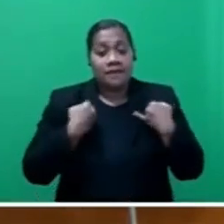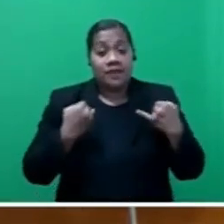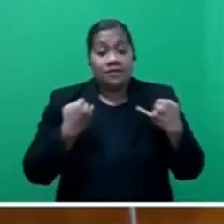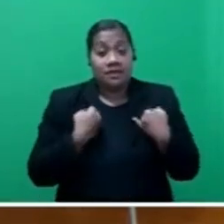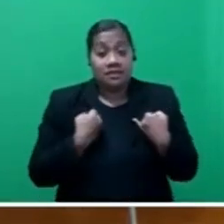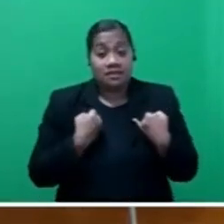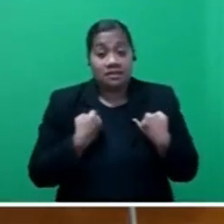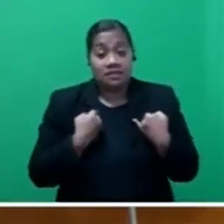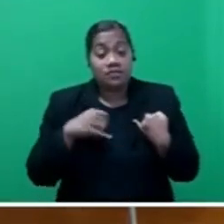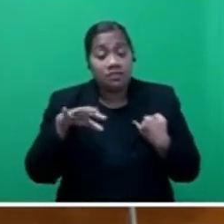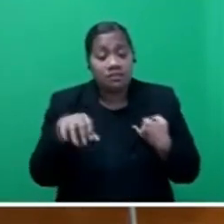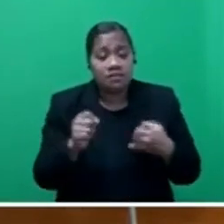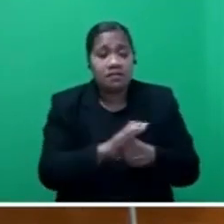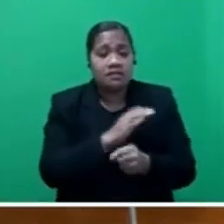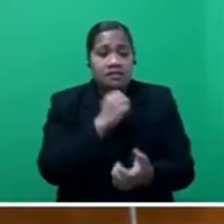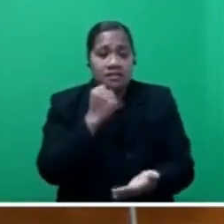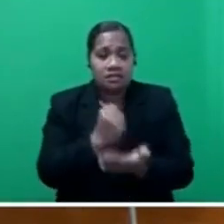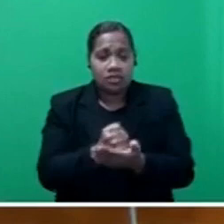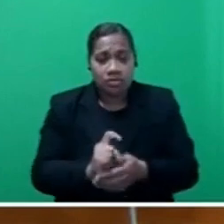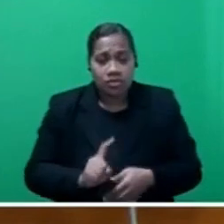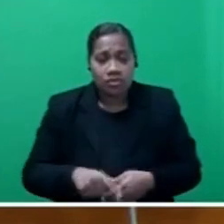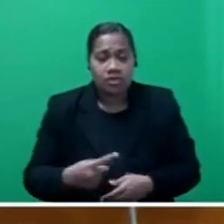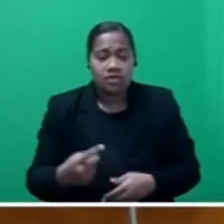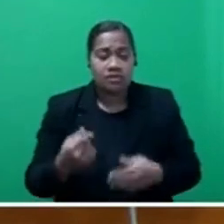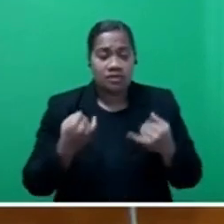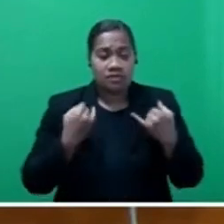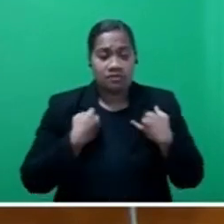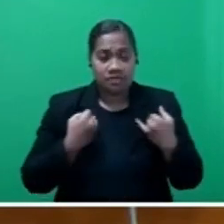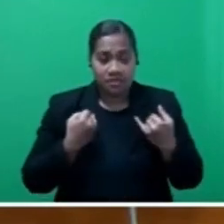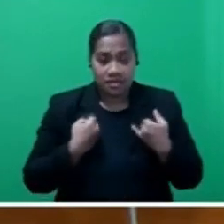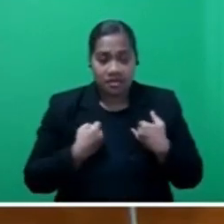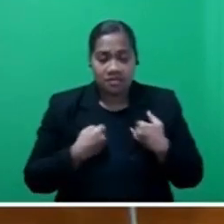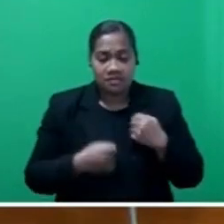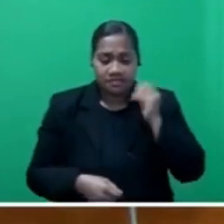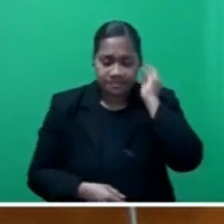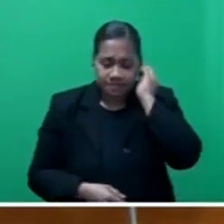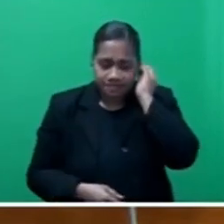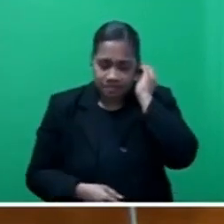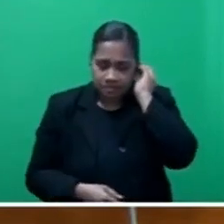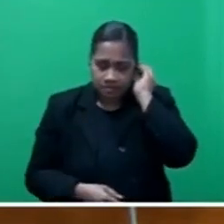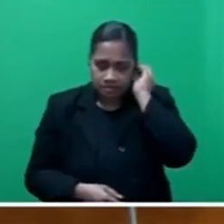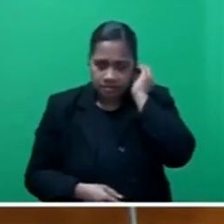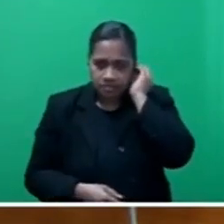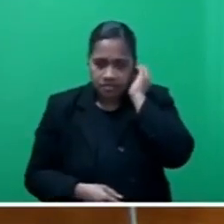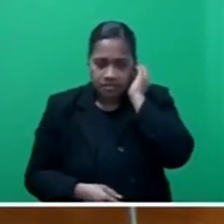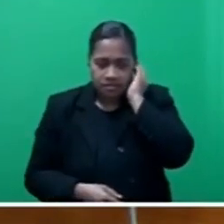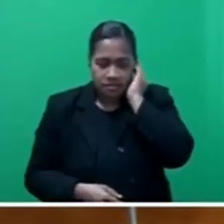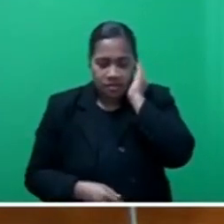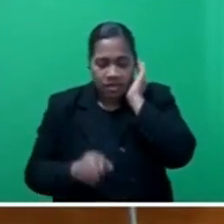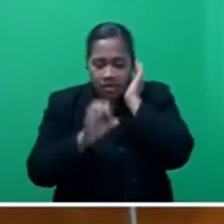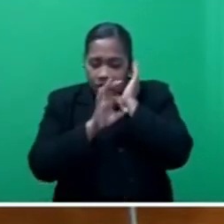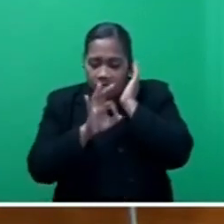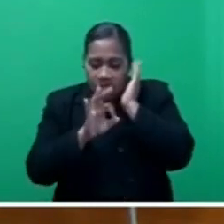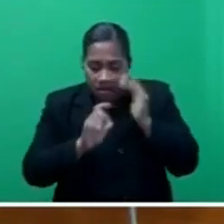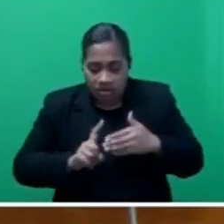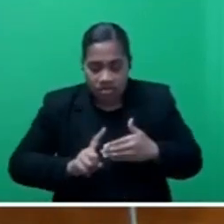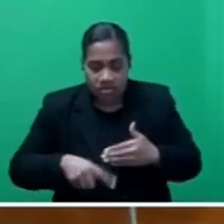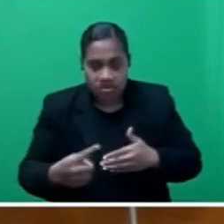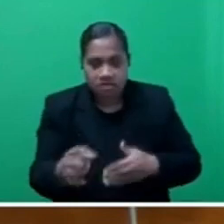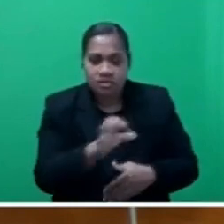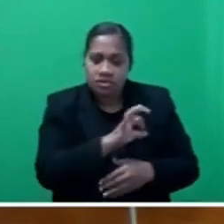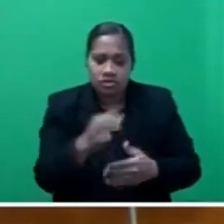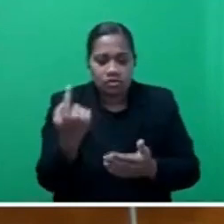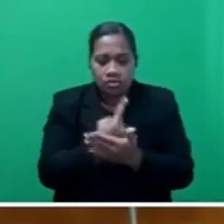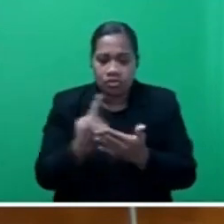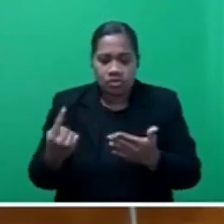we must ensure continued implementation and consistencies. It must not only be for an election